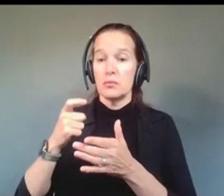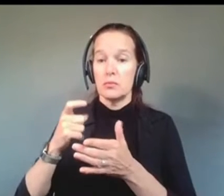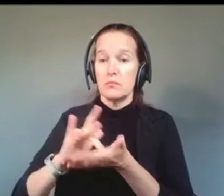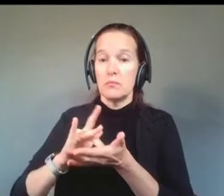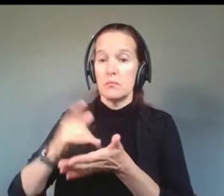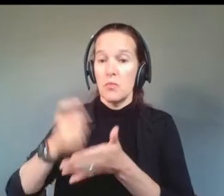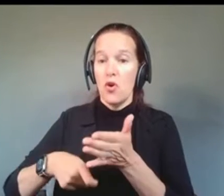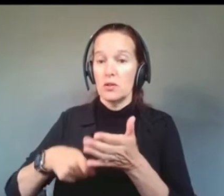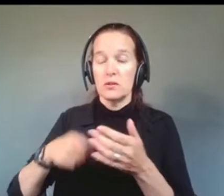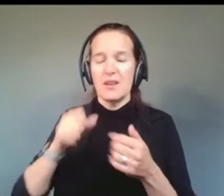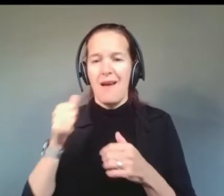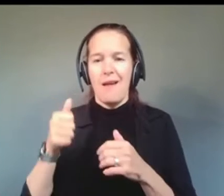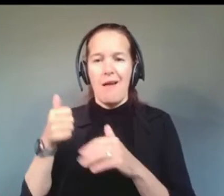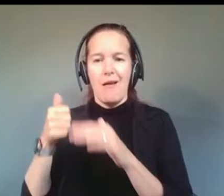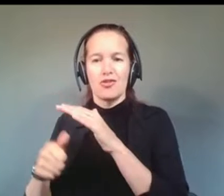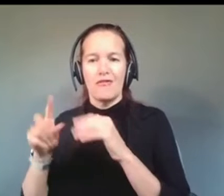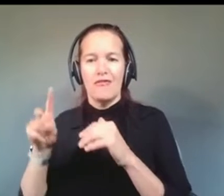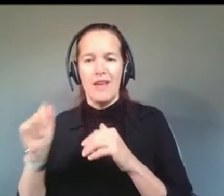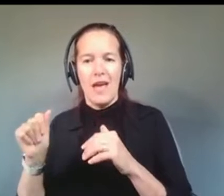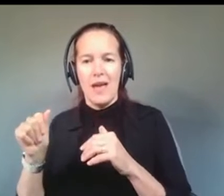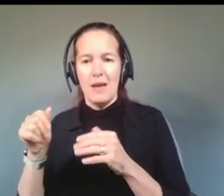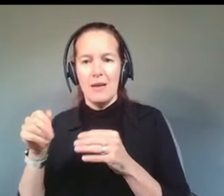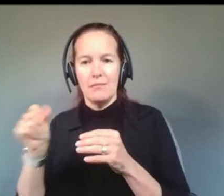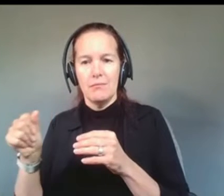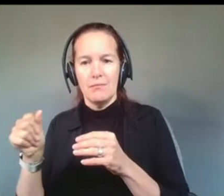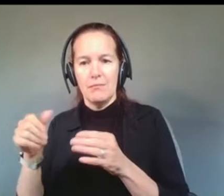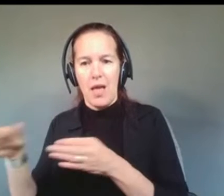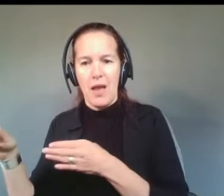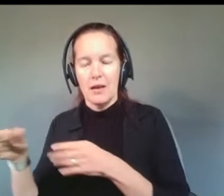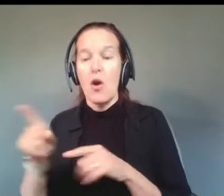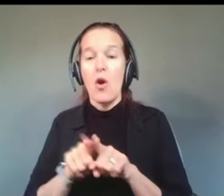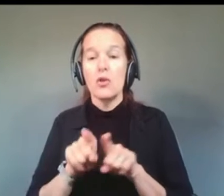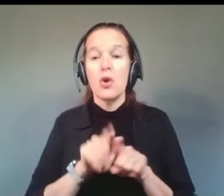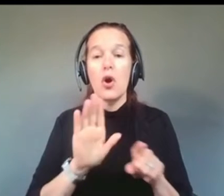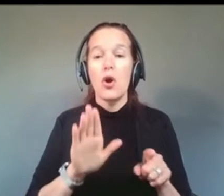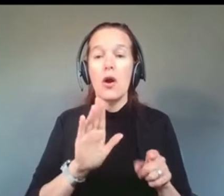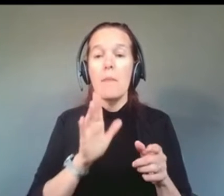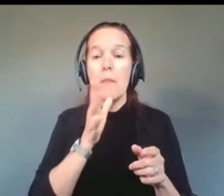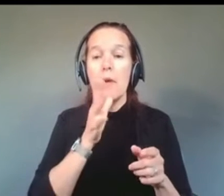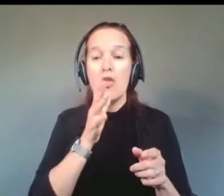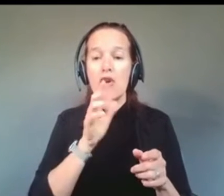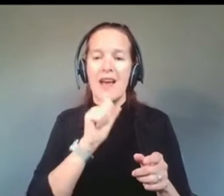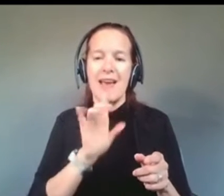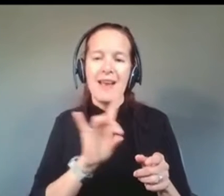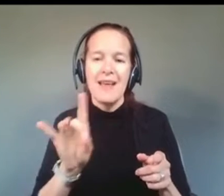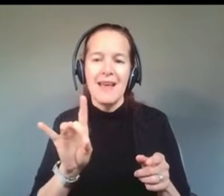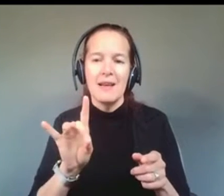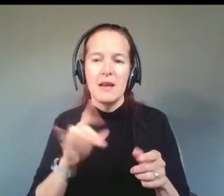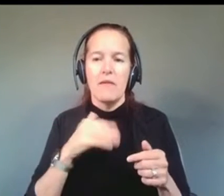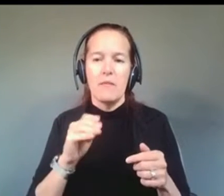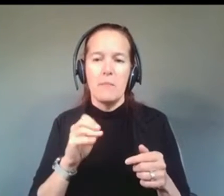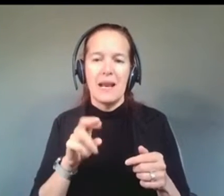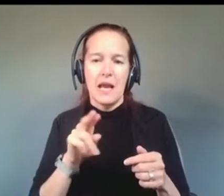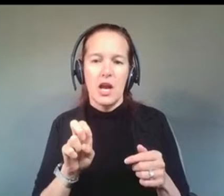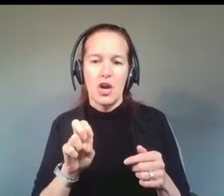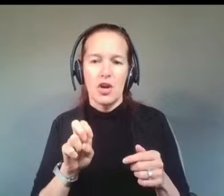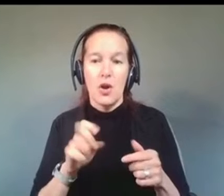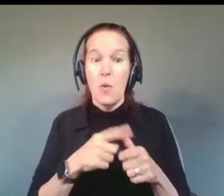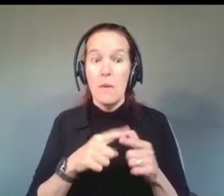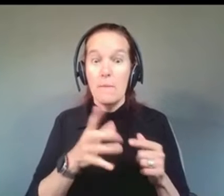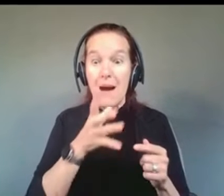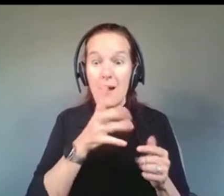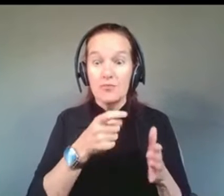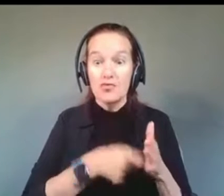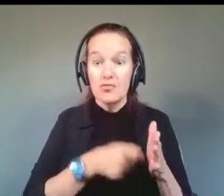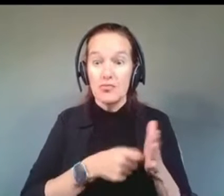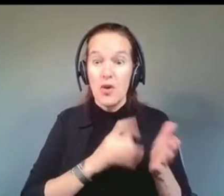VA plan, but also for her 80-year-old mother who is on Medicare. When her mother's drug prices increase,